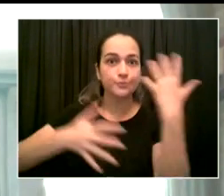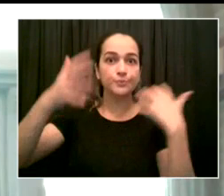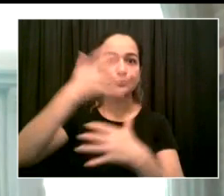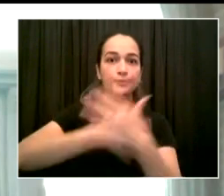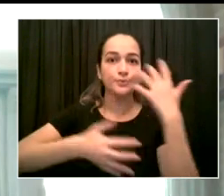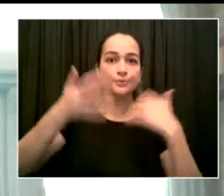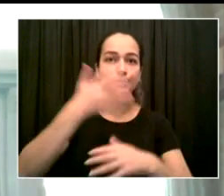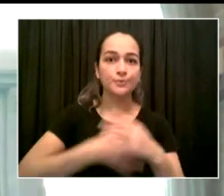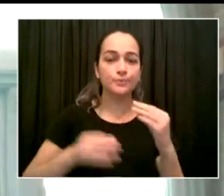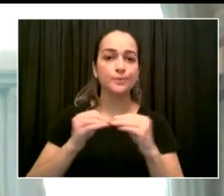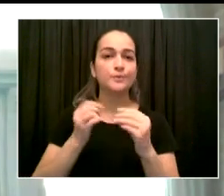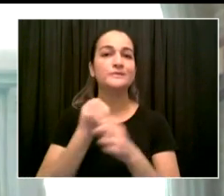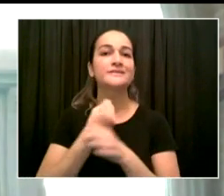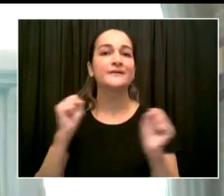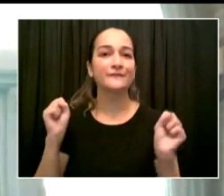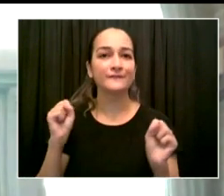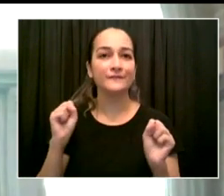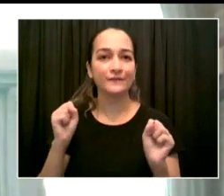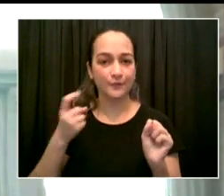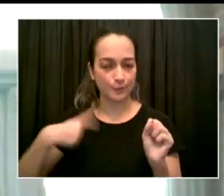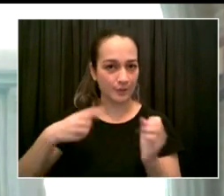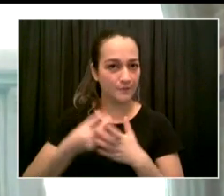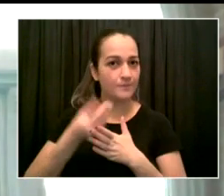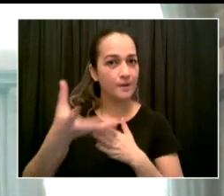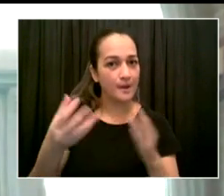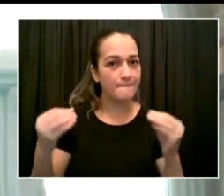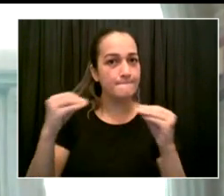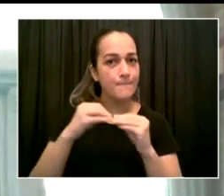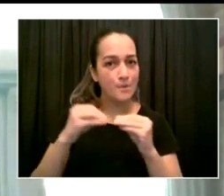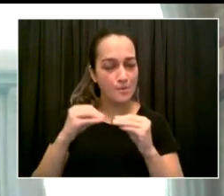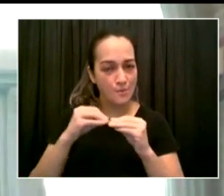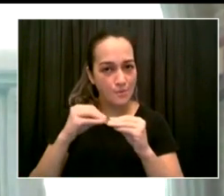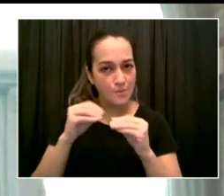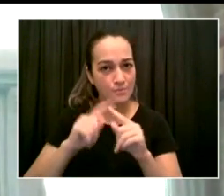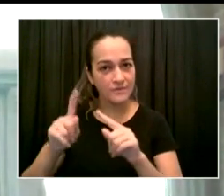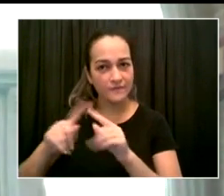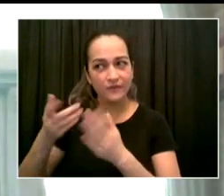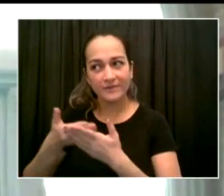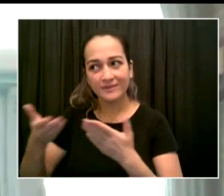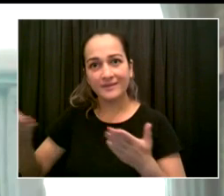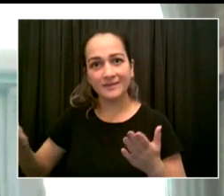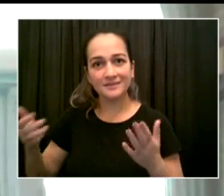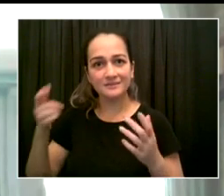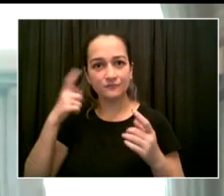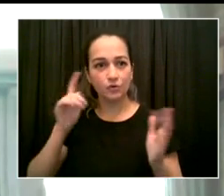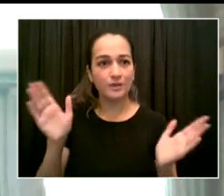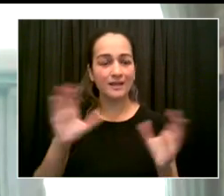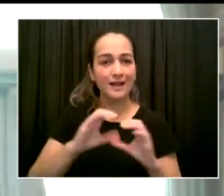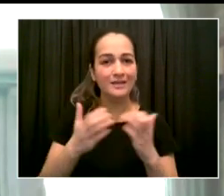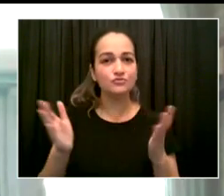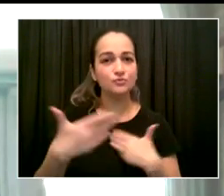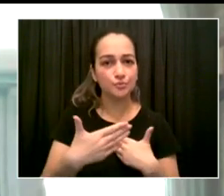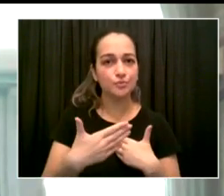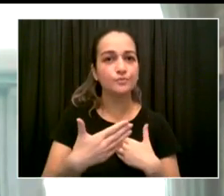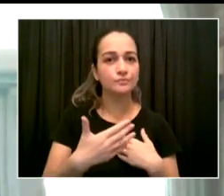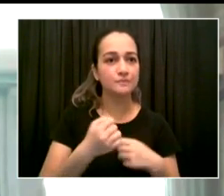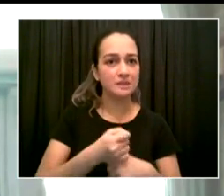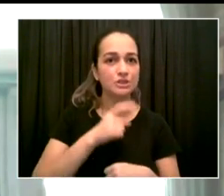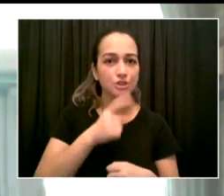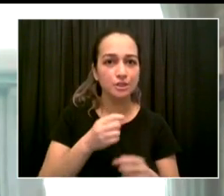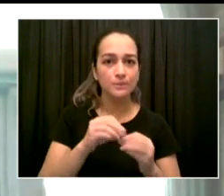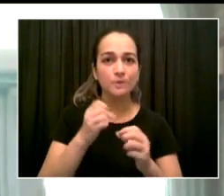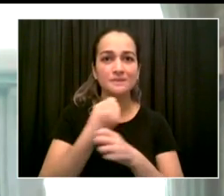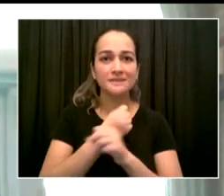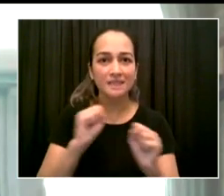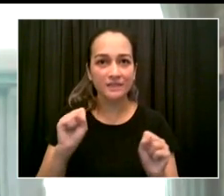Similarly, we are continuing our enhanced cleaning techniques put in place last year, and we'll continue to make sure every building always has a